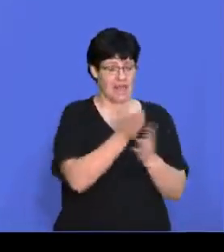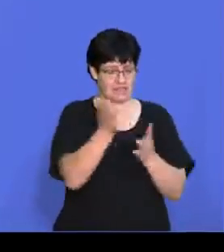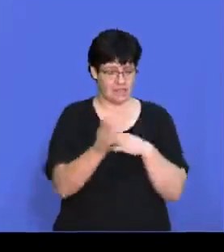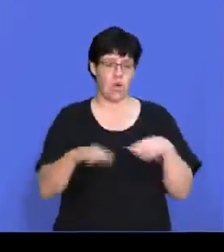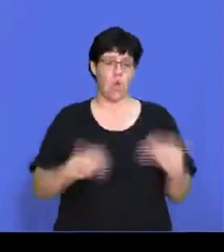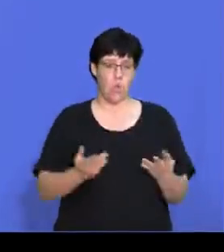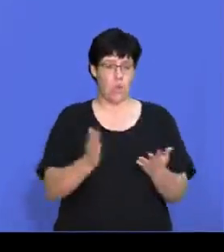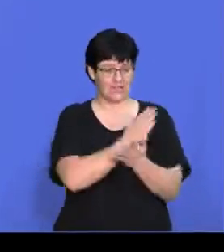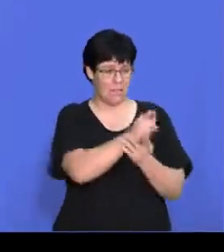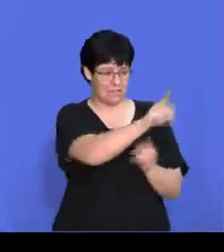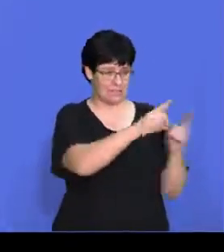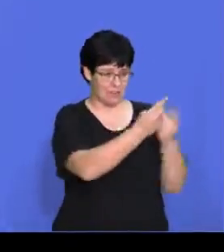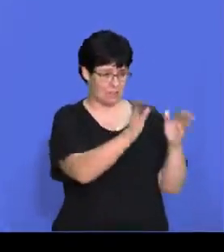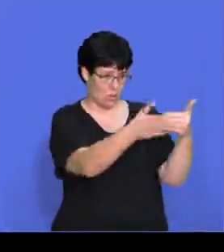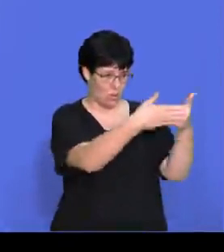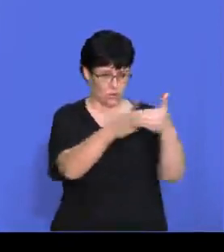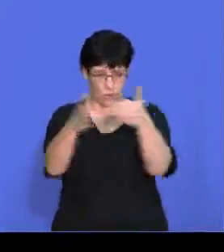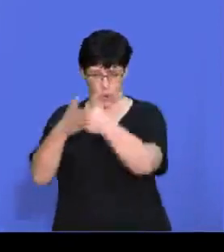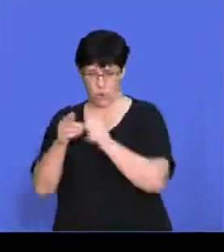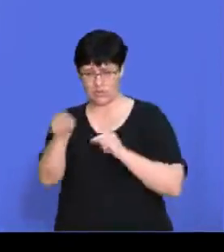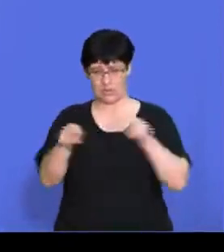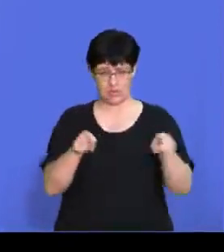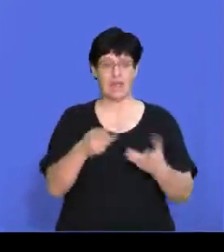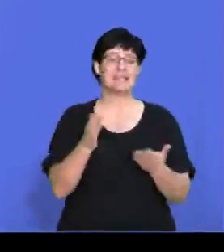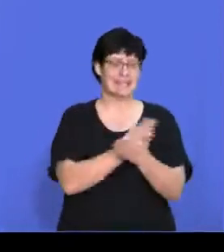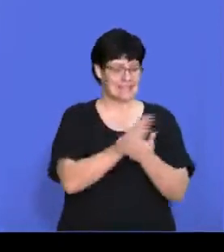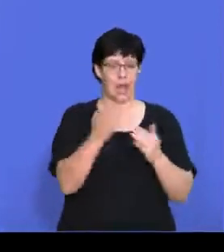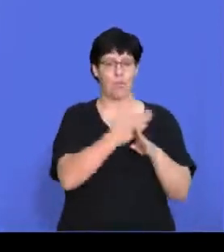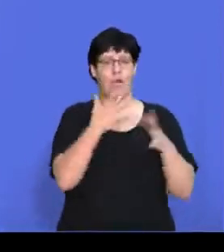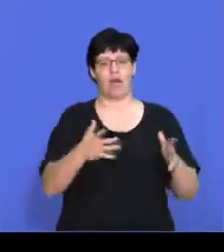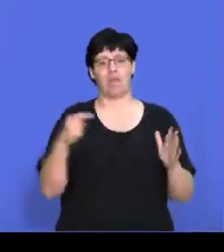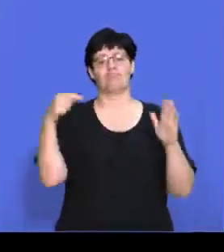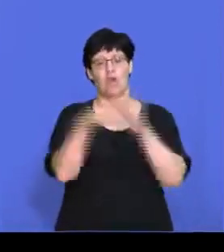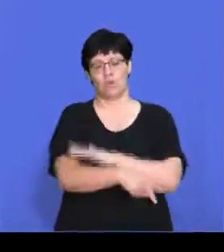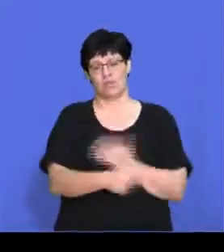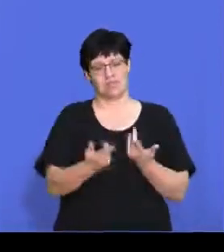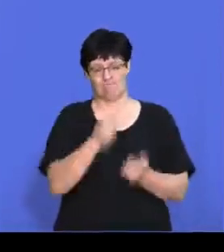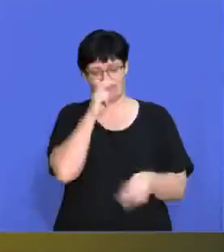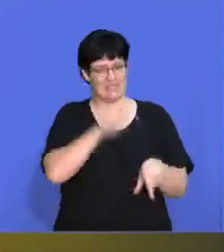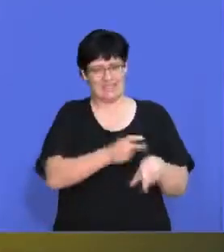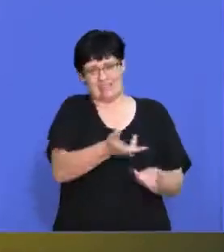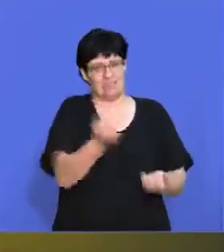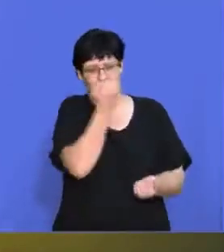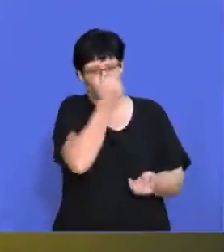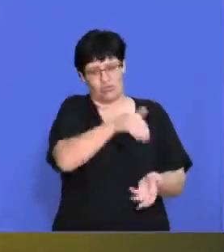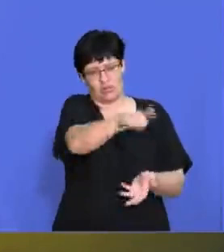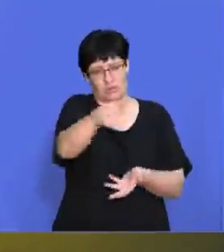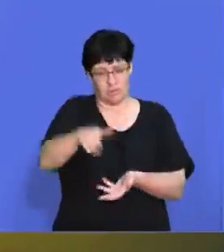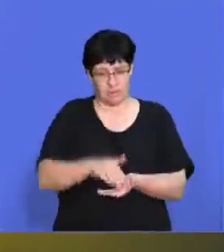closing certain departments and it may result in some workers becoming redundant. So they might say,